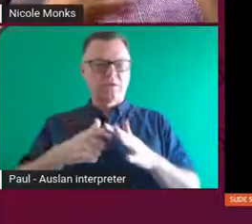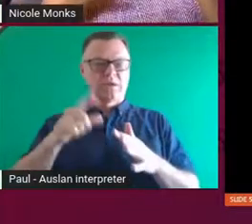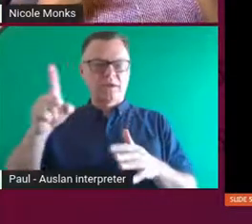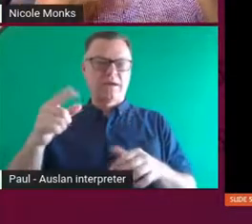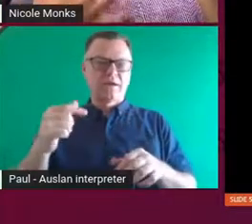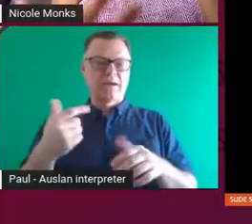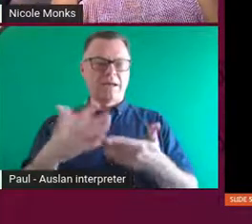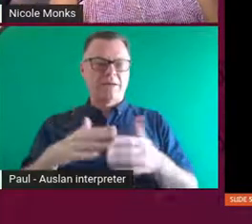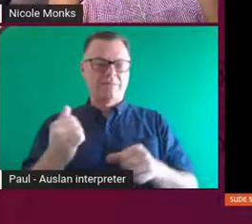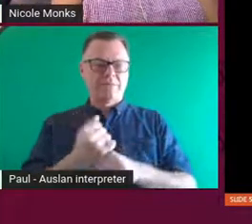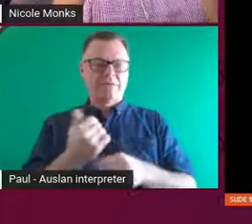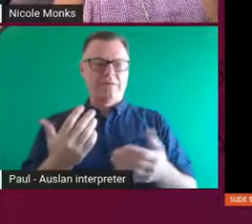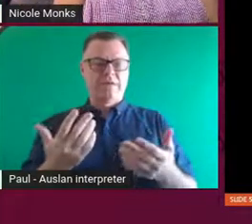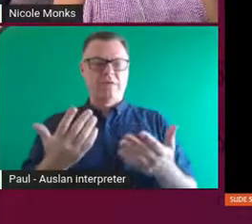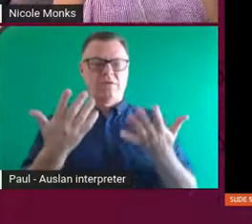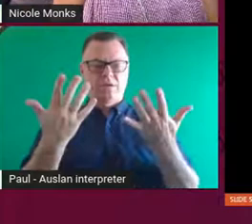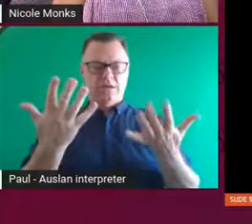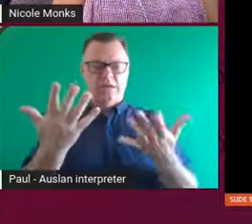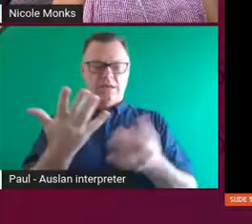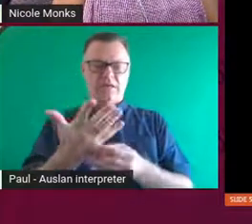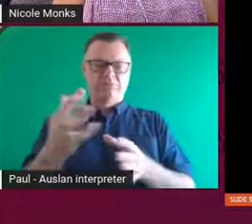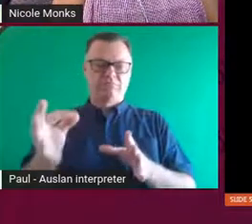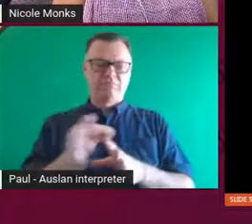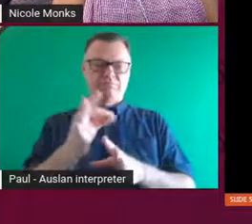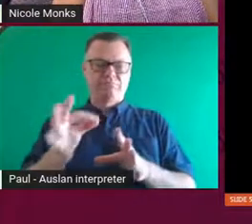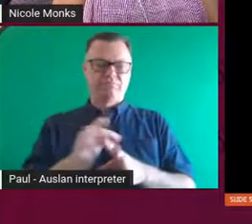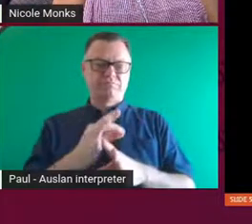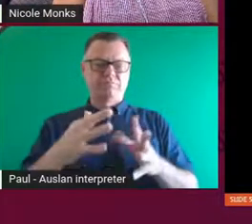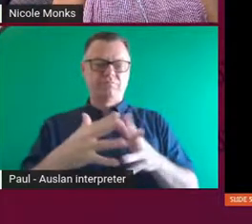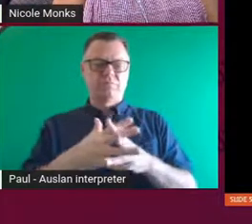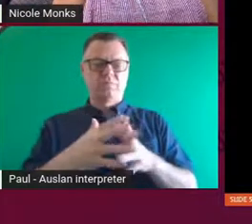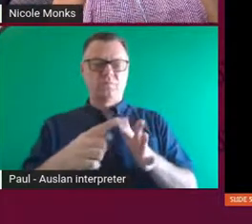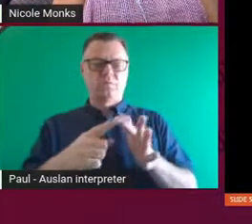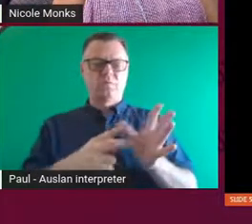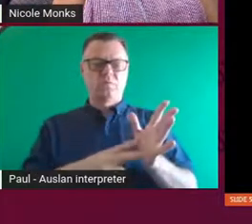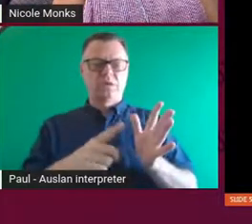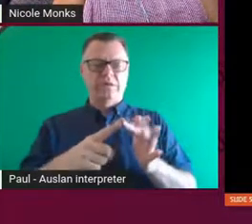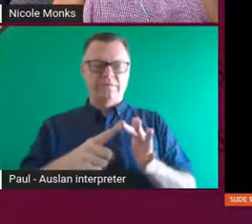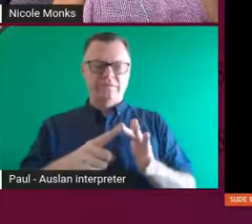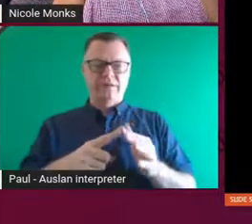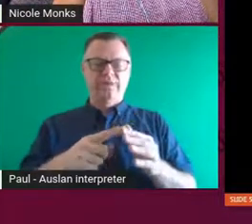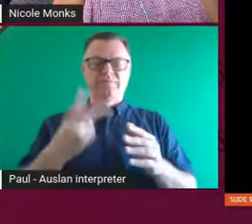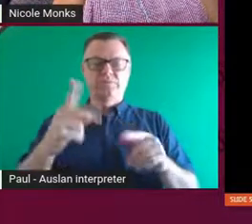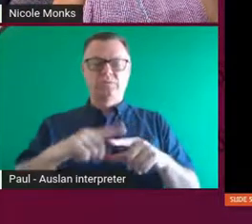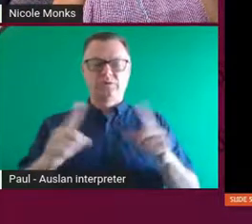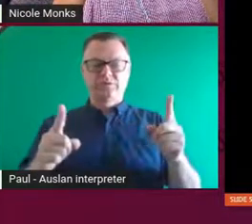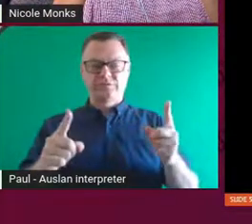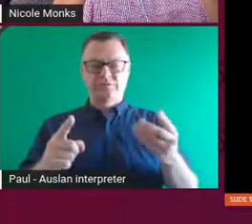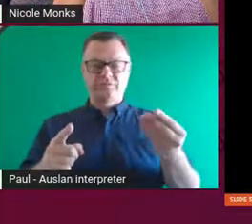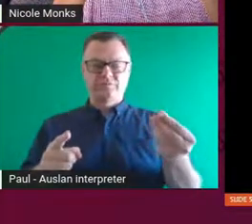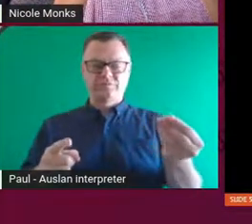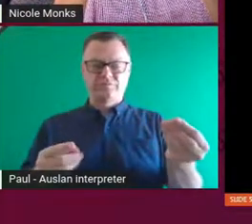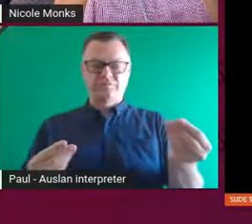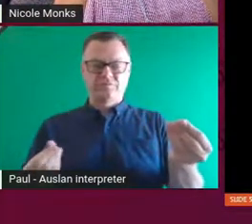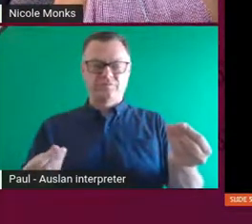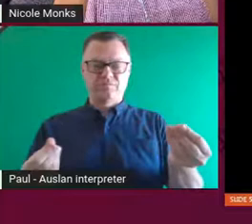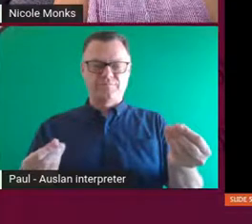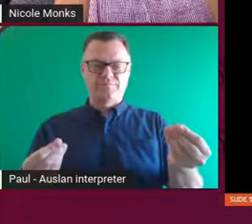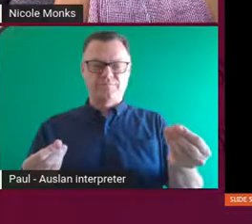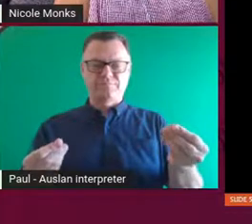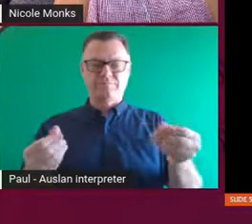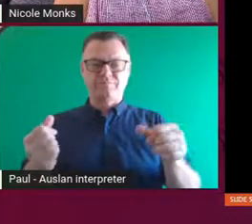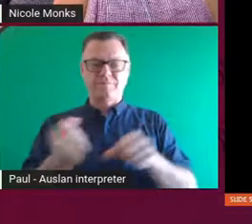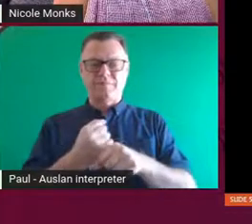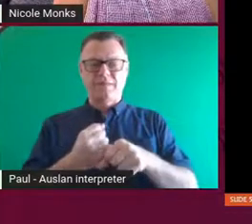these two materialities together and then, yeah, created the piece, which there you can see in that image